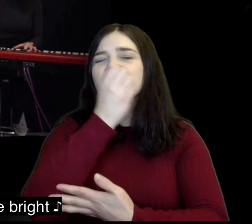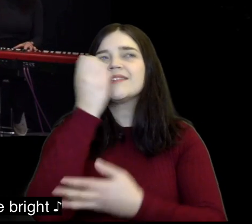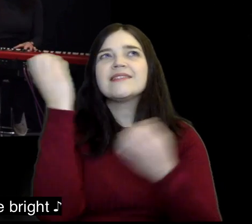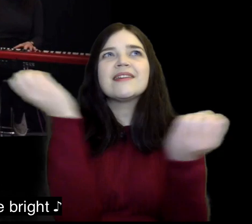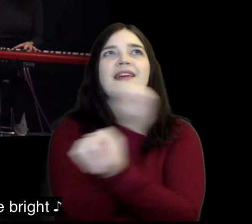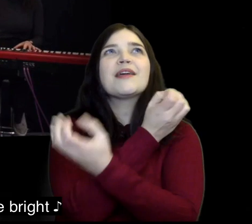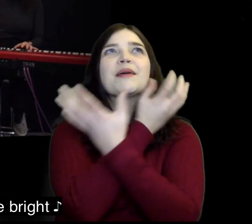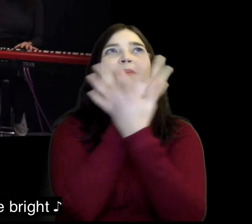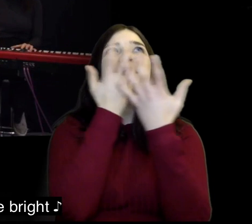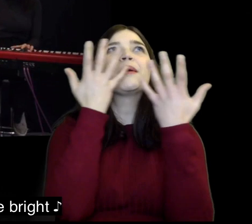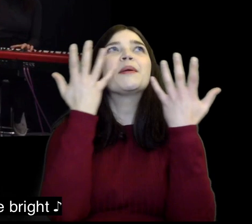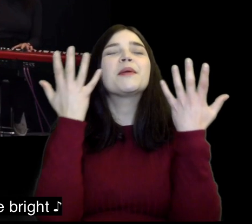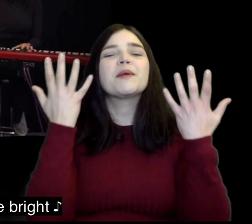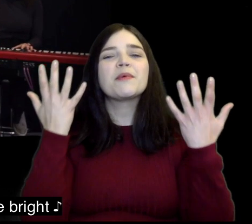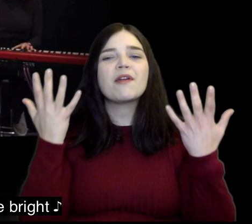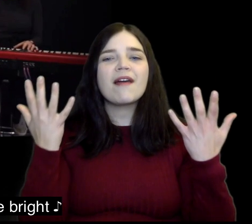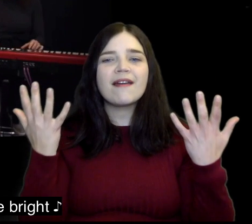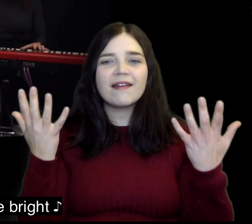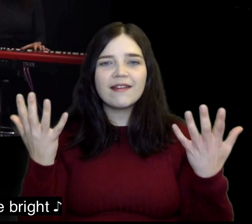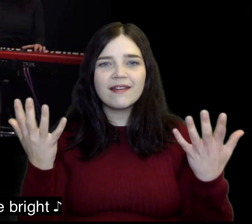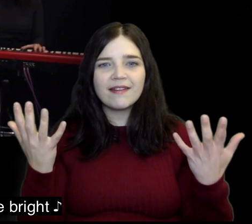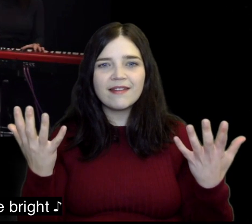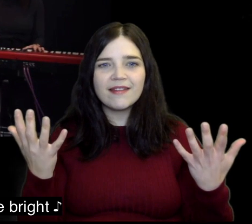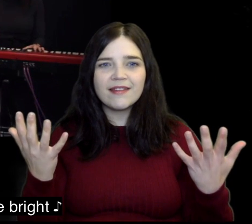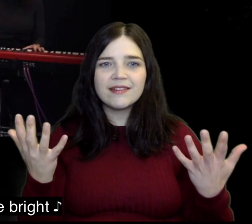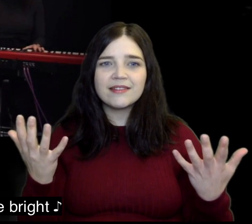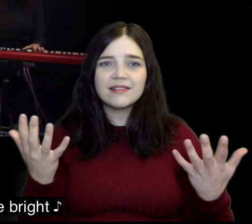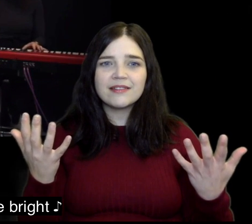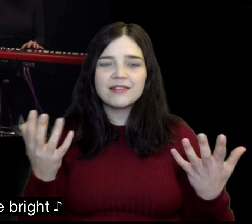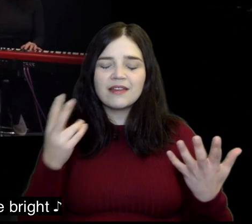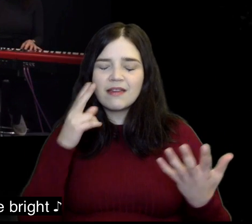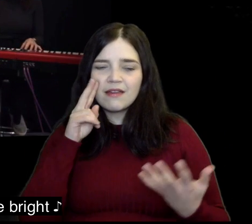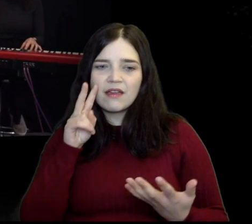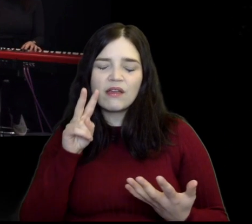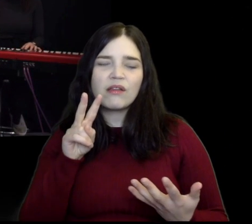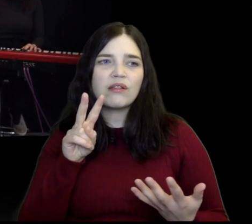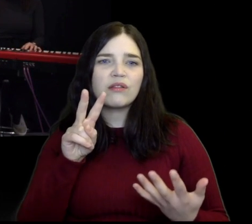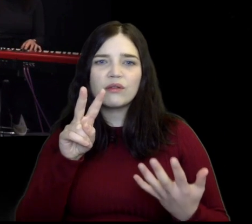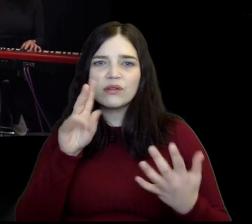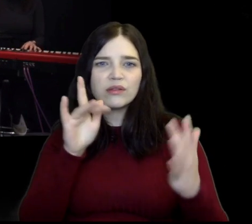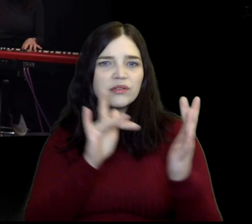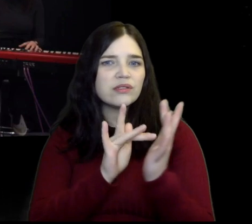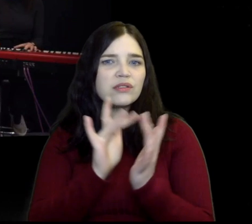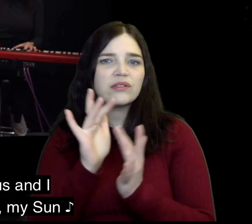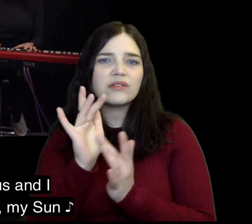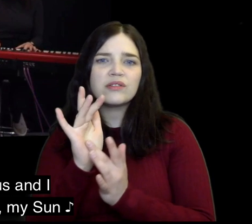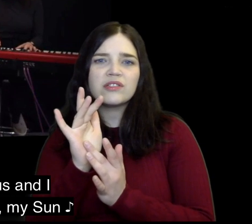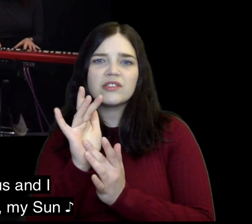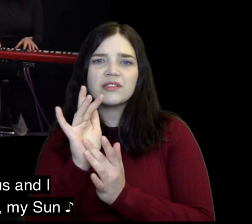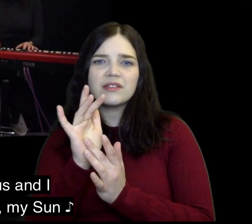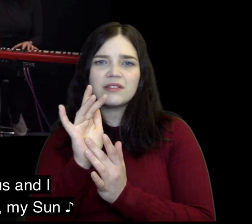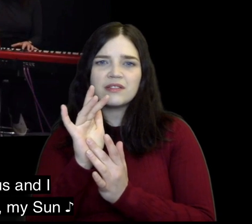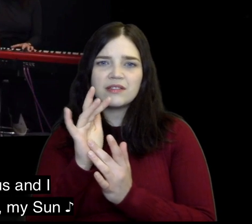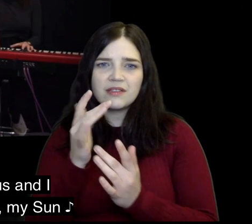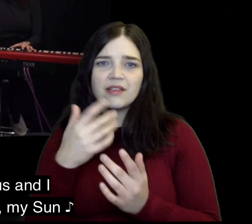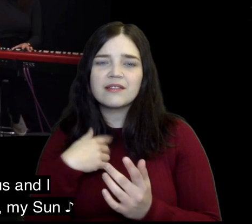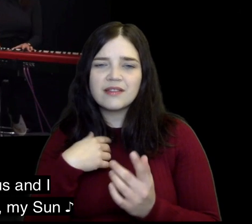morn shall rise and all the day be bright